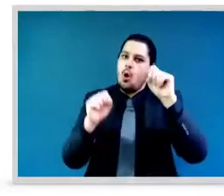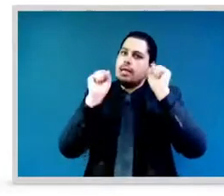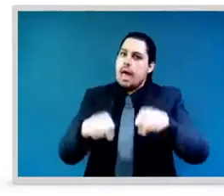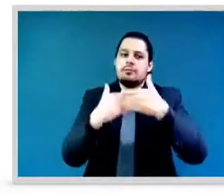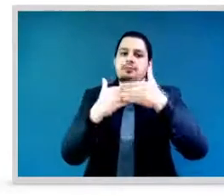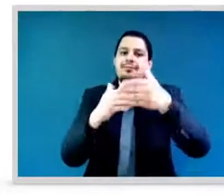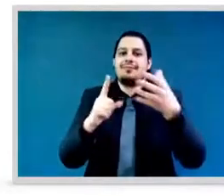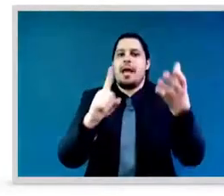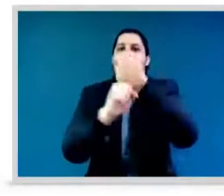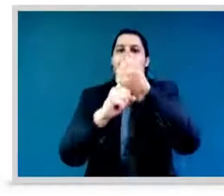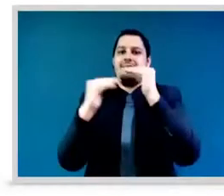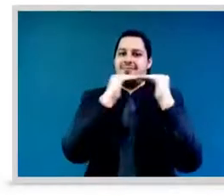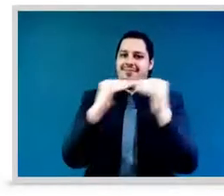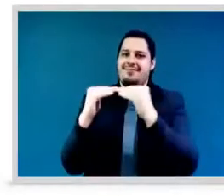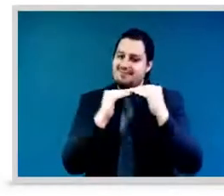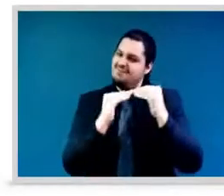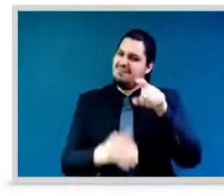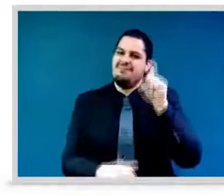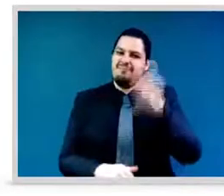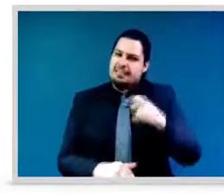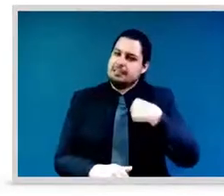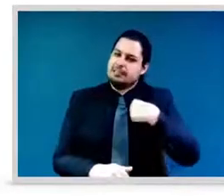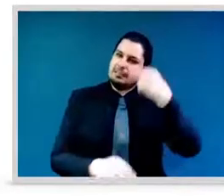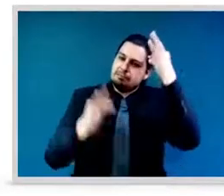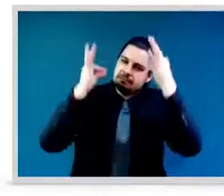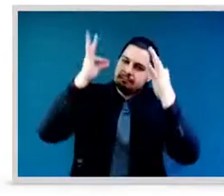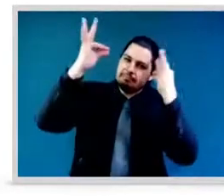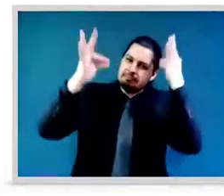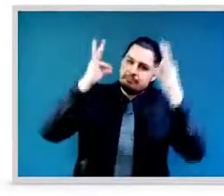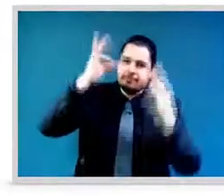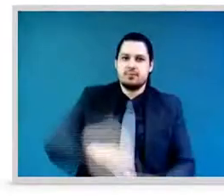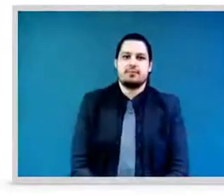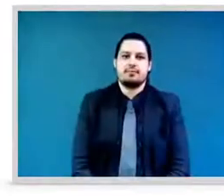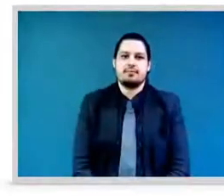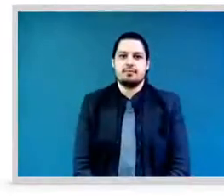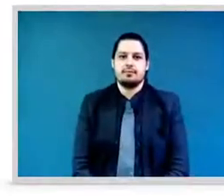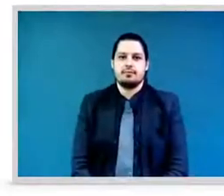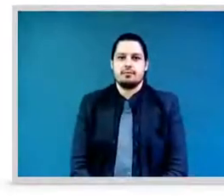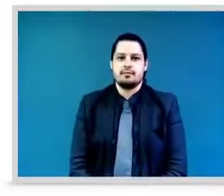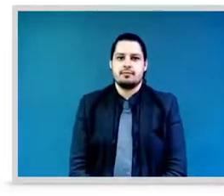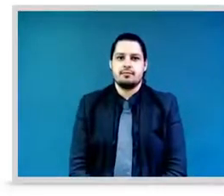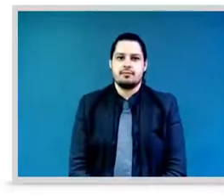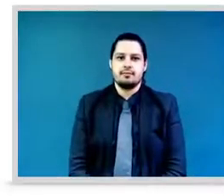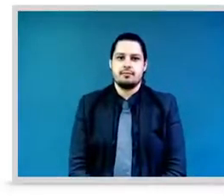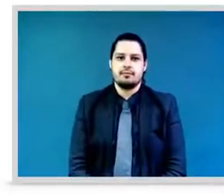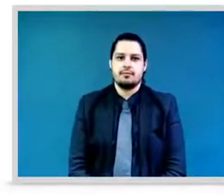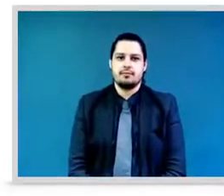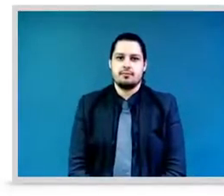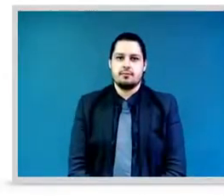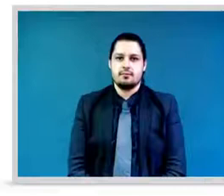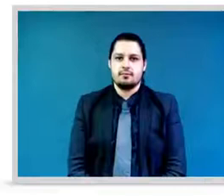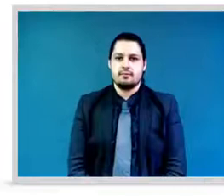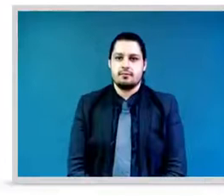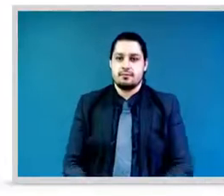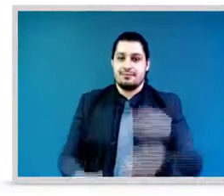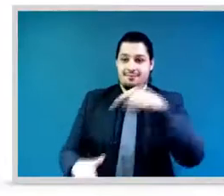come back and question the budgets that are being voted by parliament, the allocation for gender